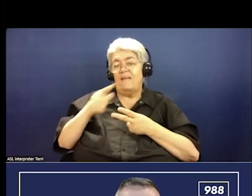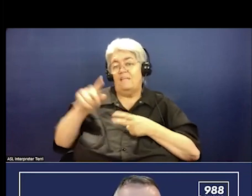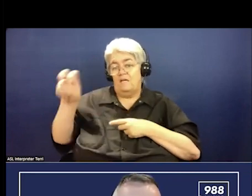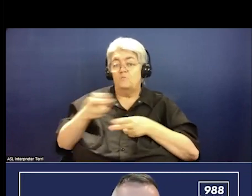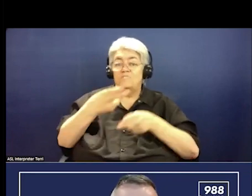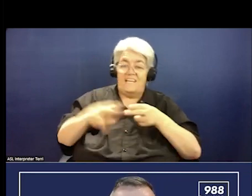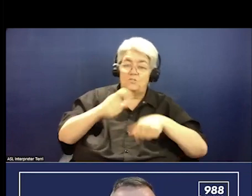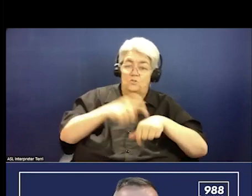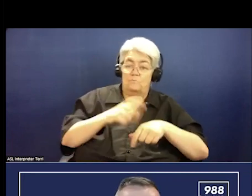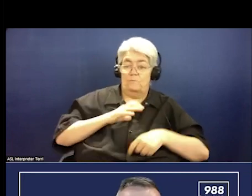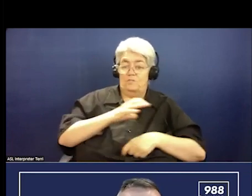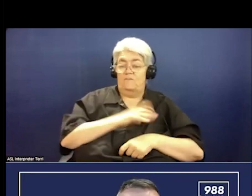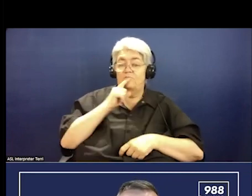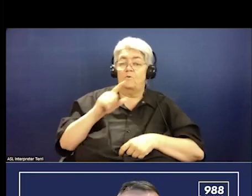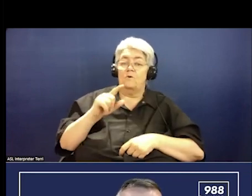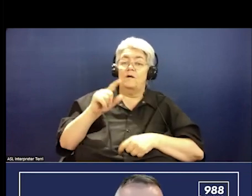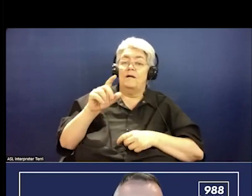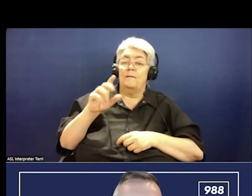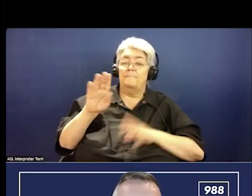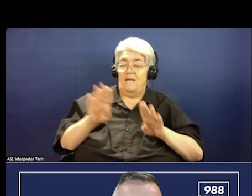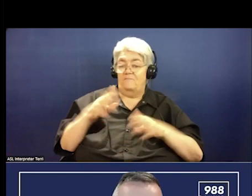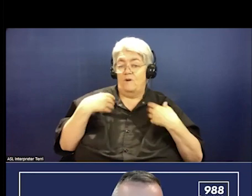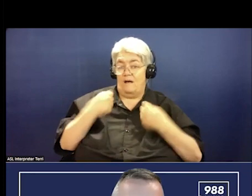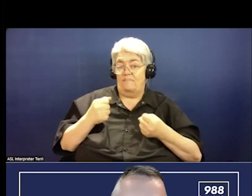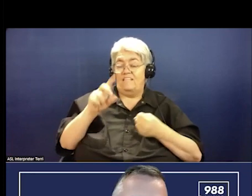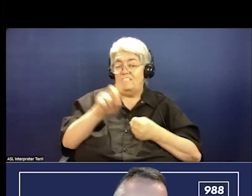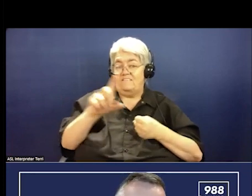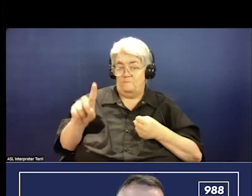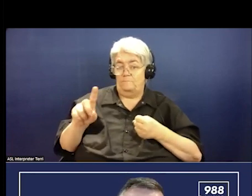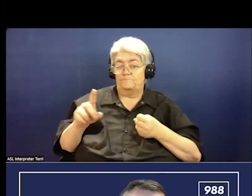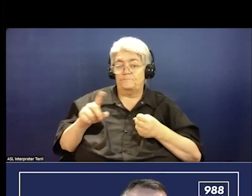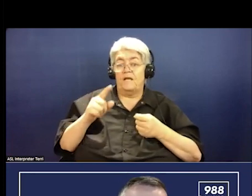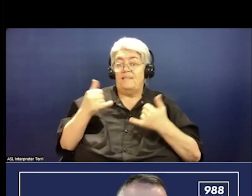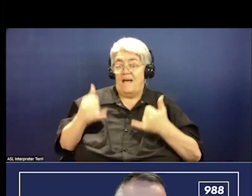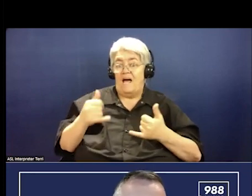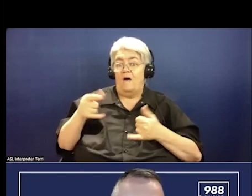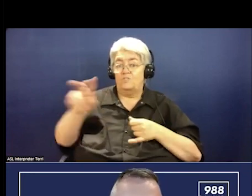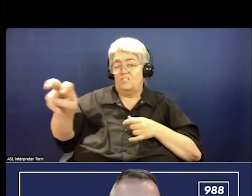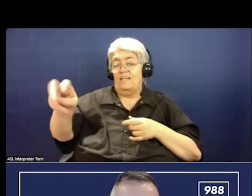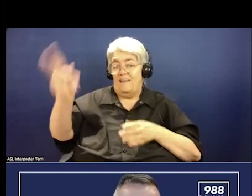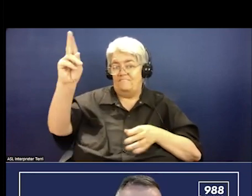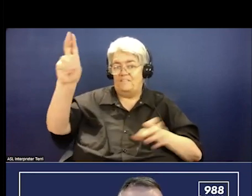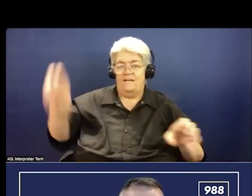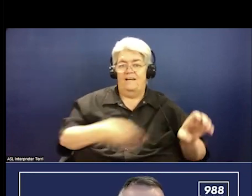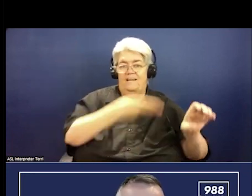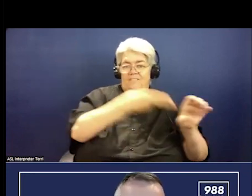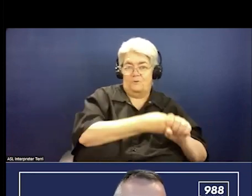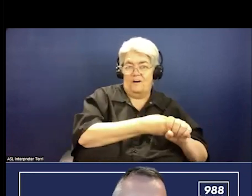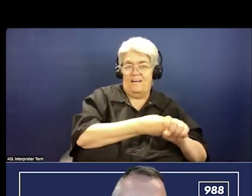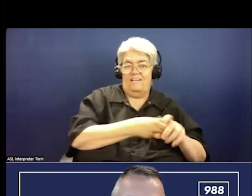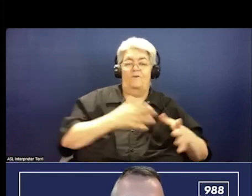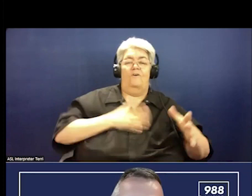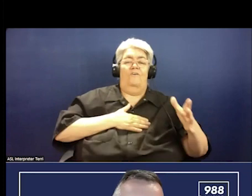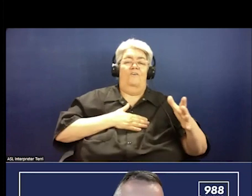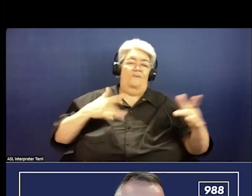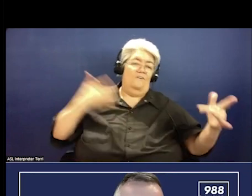Behavioral Health and Developmental Disabilities. Uh, we are beyond excited, uh, that she accepted the position and will